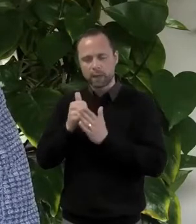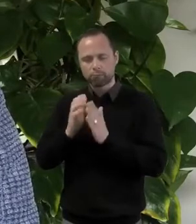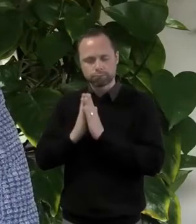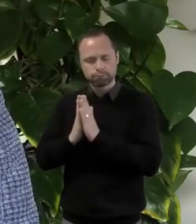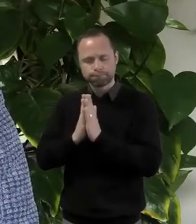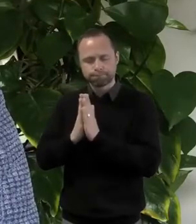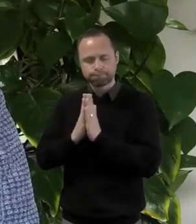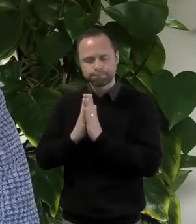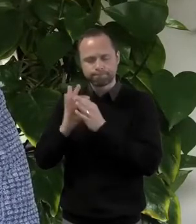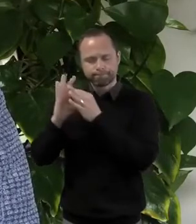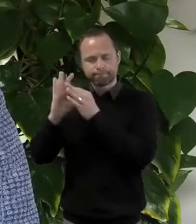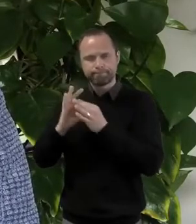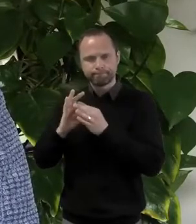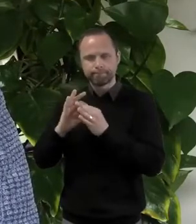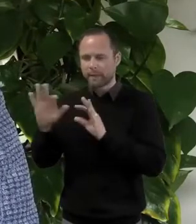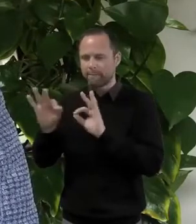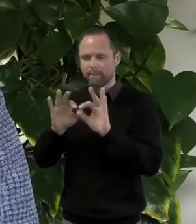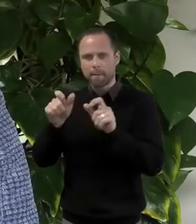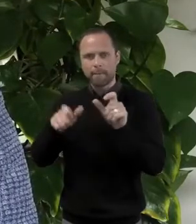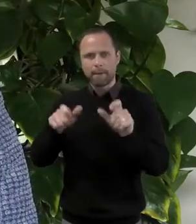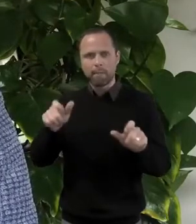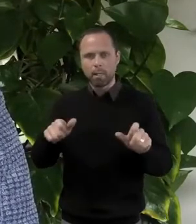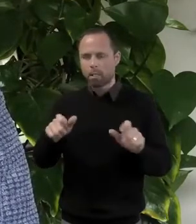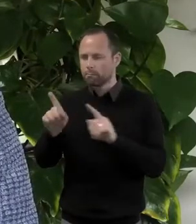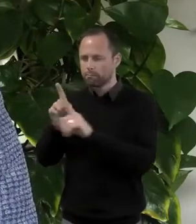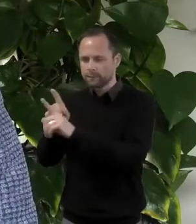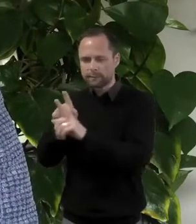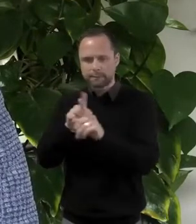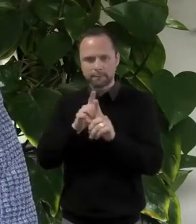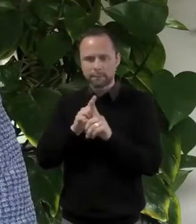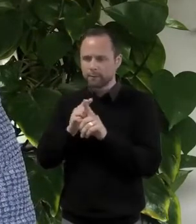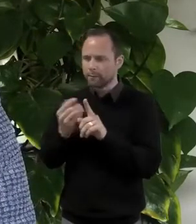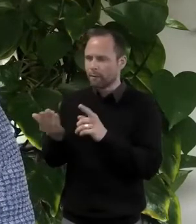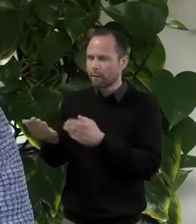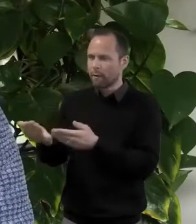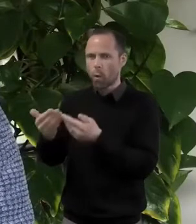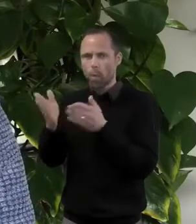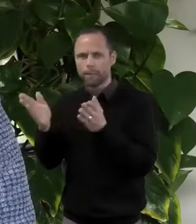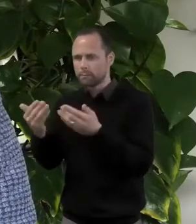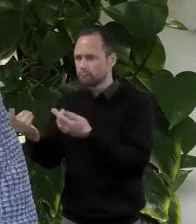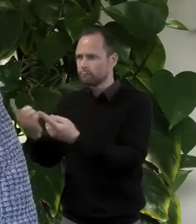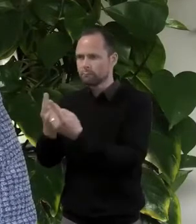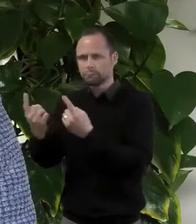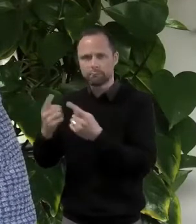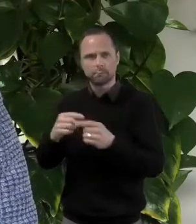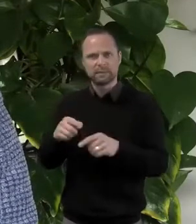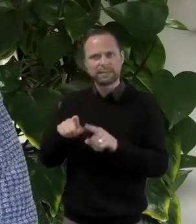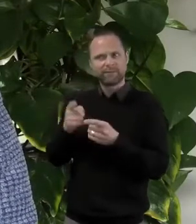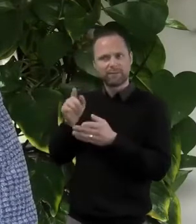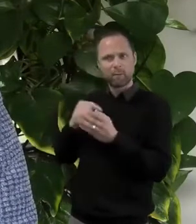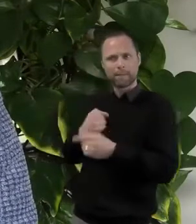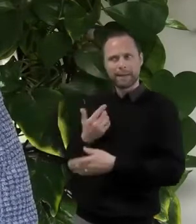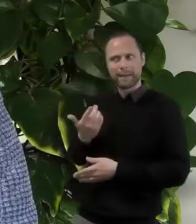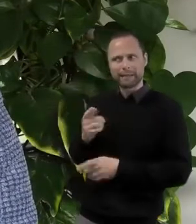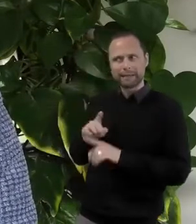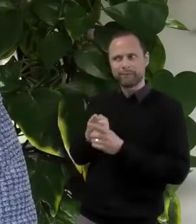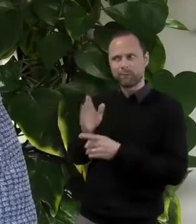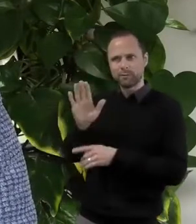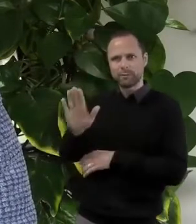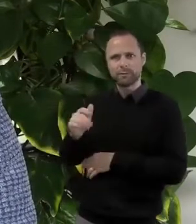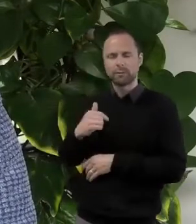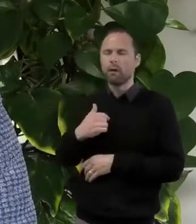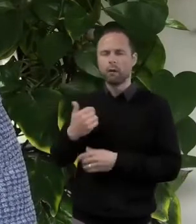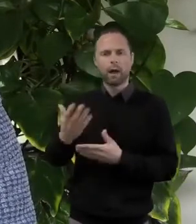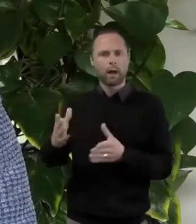into my life. And as well, accepting to work with someone different than